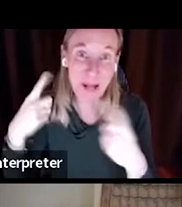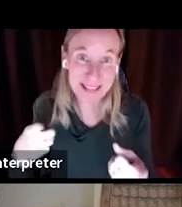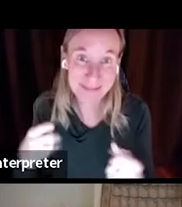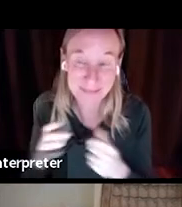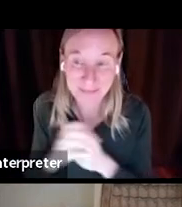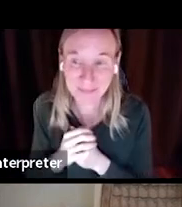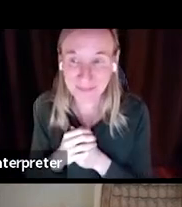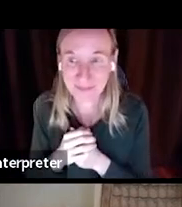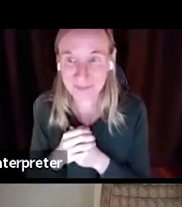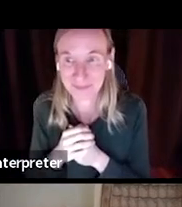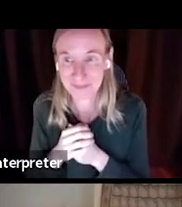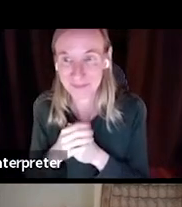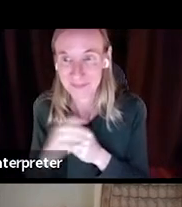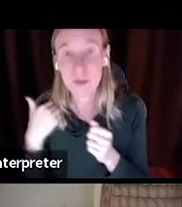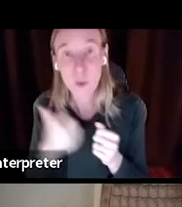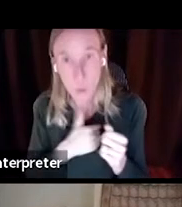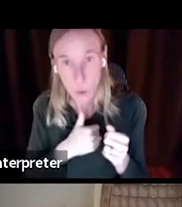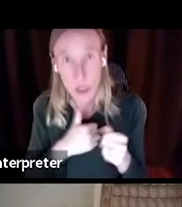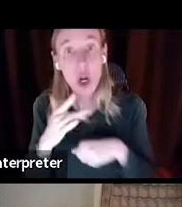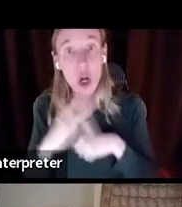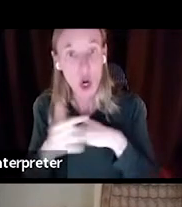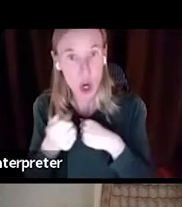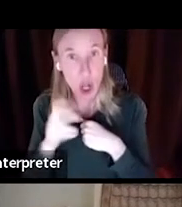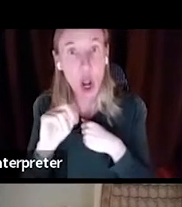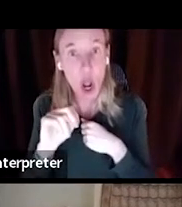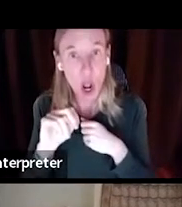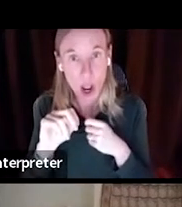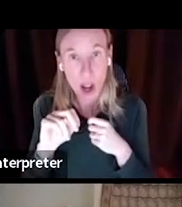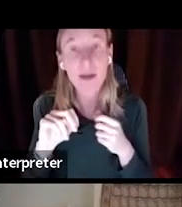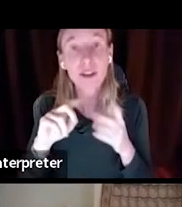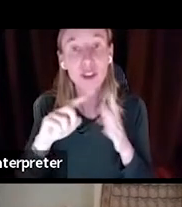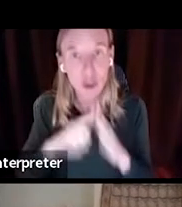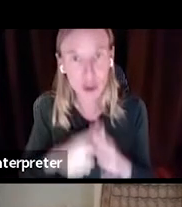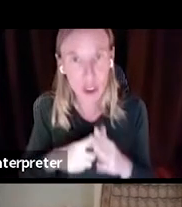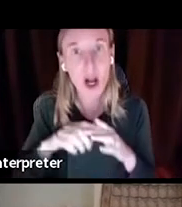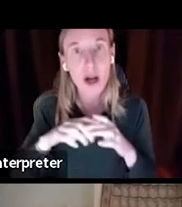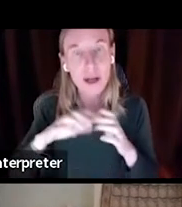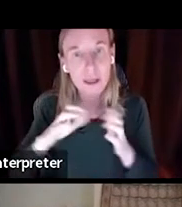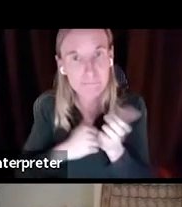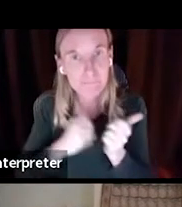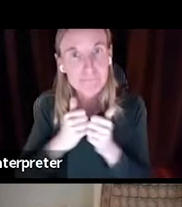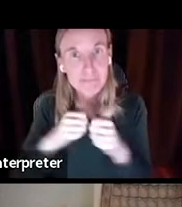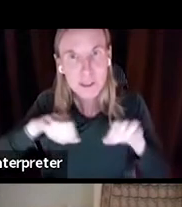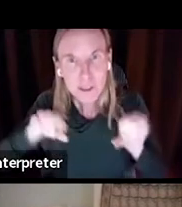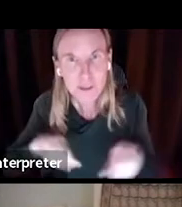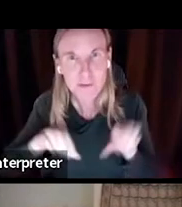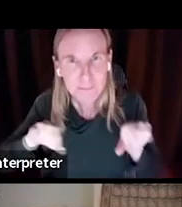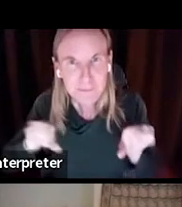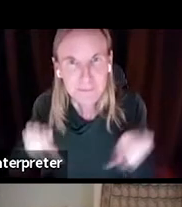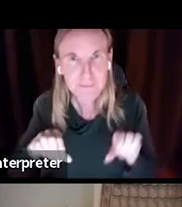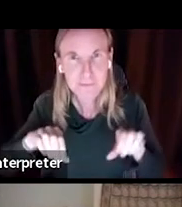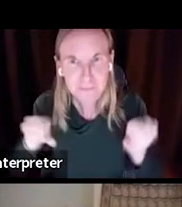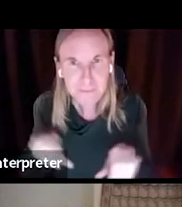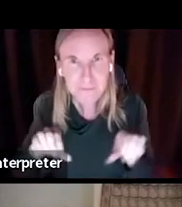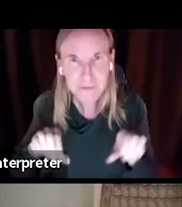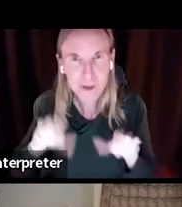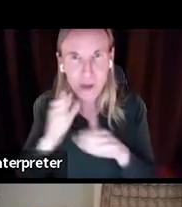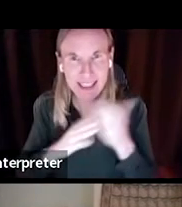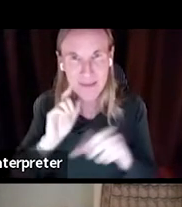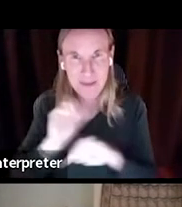that we did early on begin doing some of the footwork to legwork, legwork,